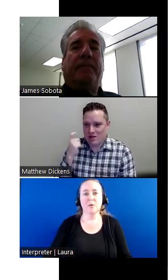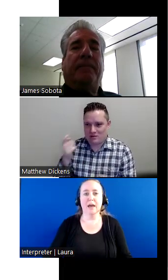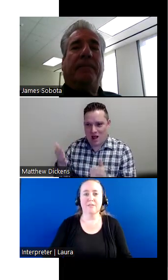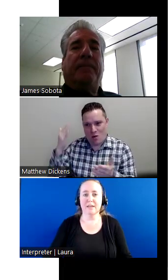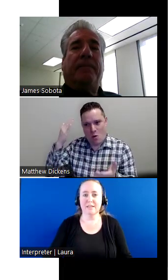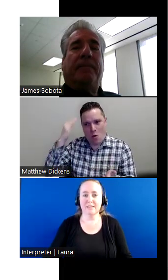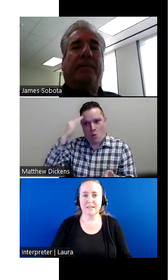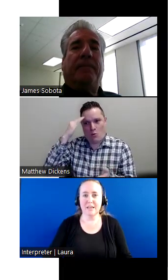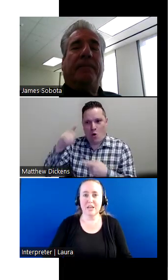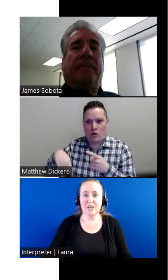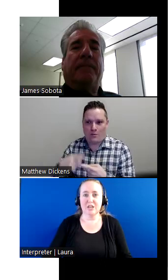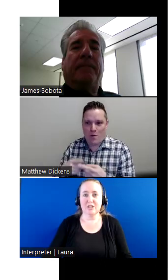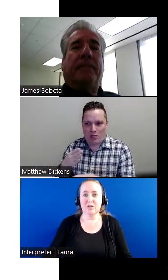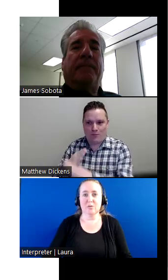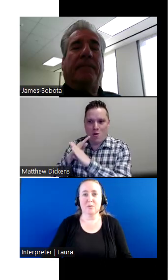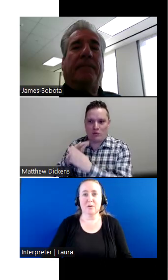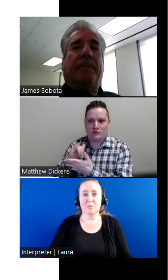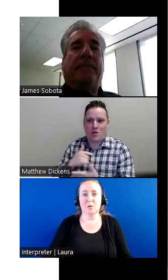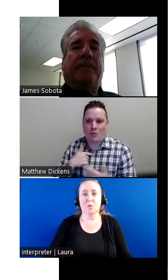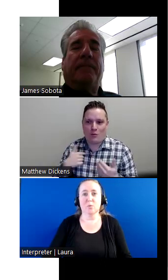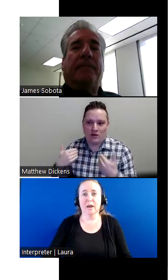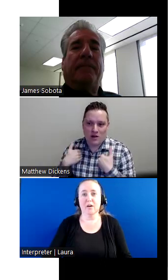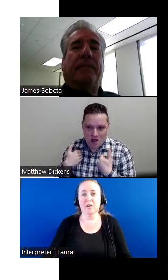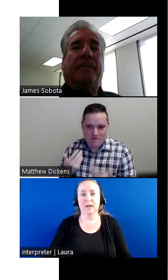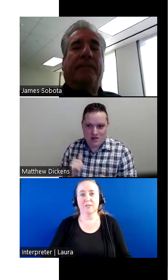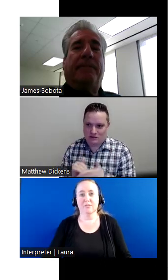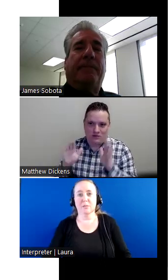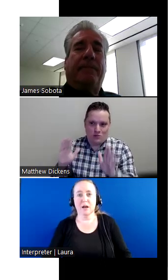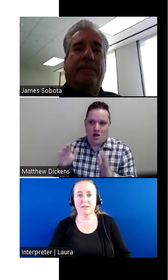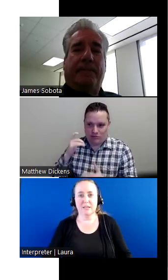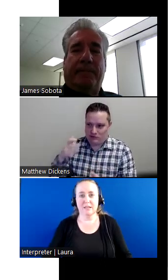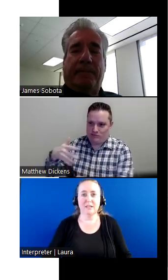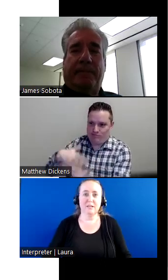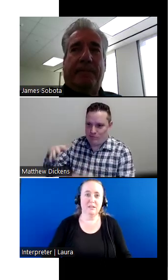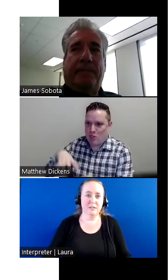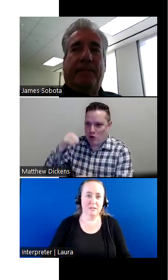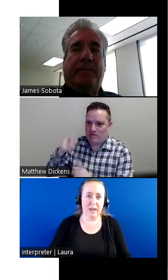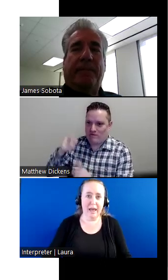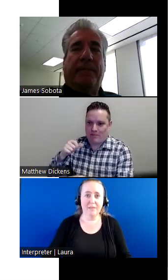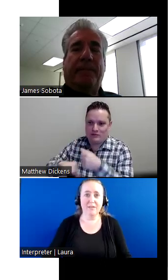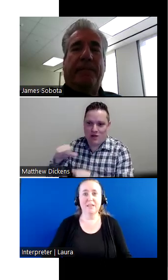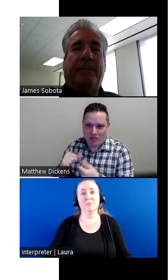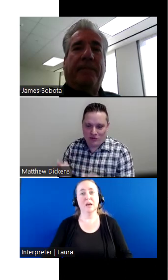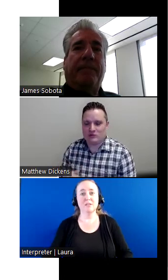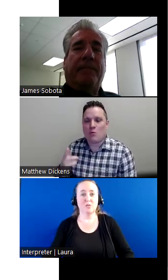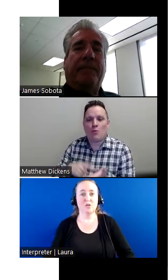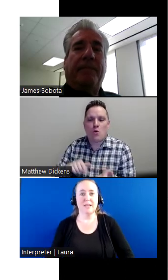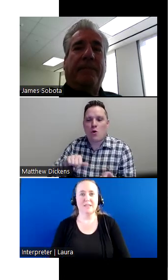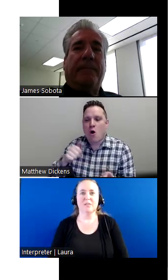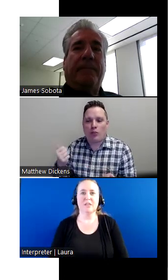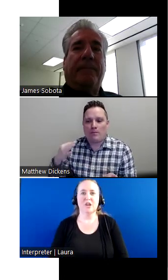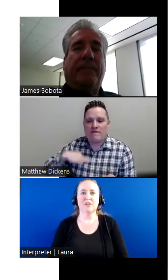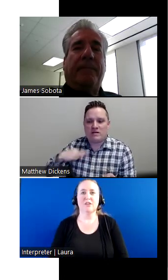become our advocates. So that way they're more aware of the blocks that we have and because of